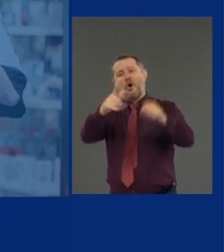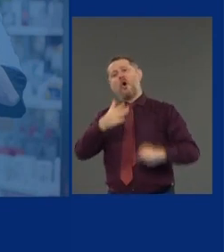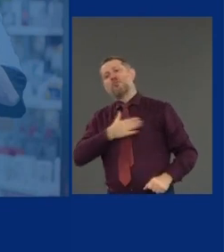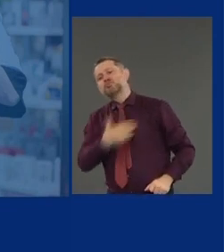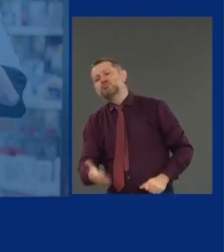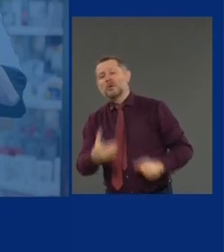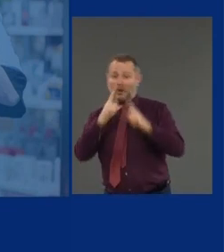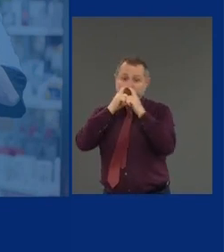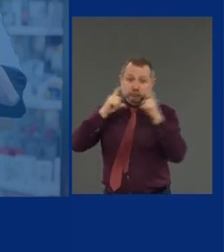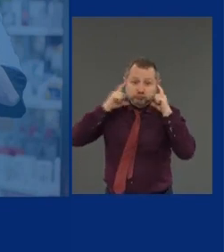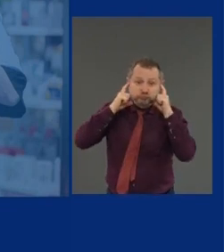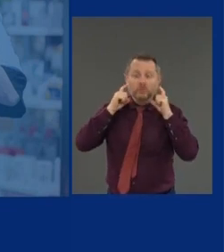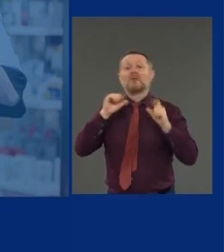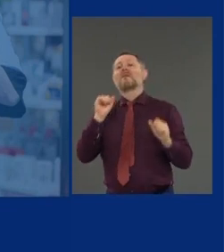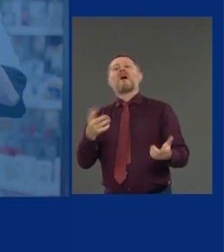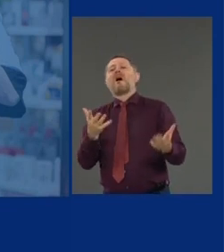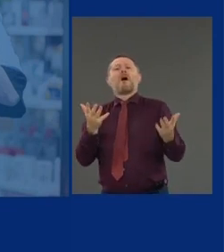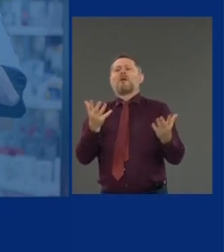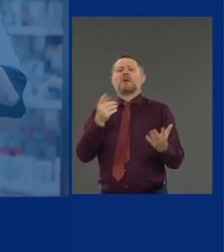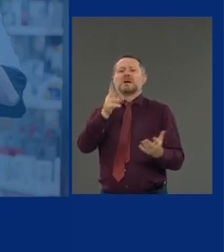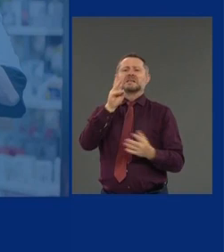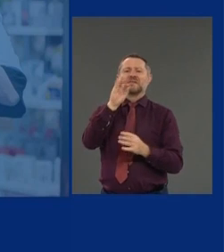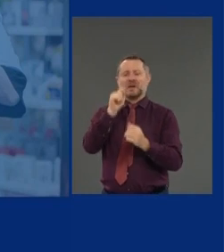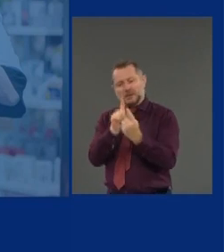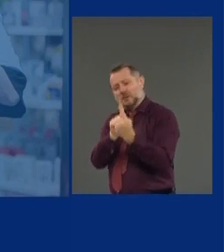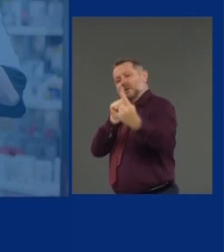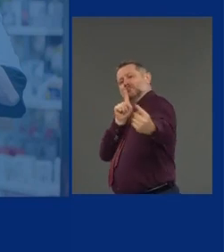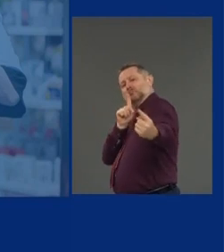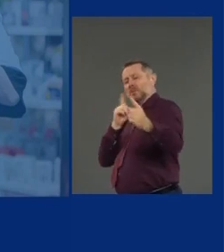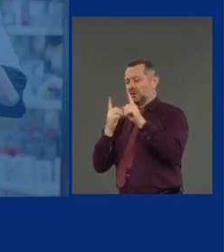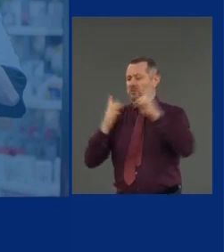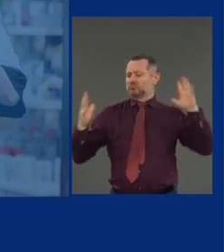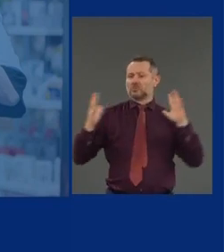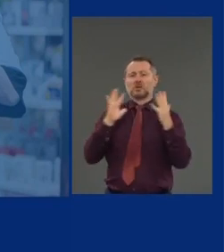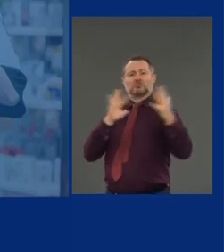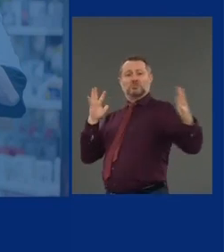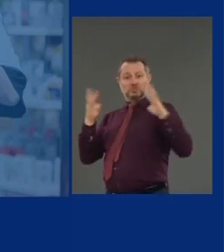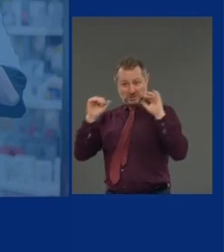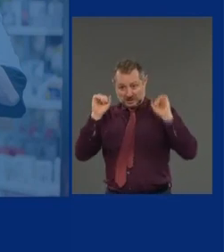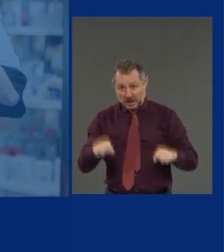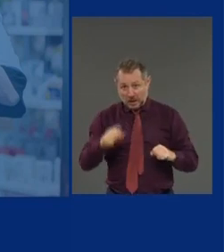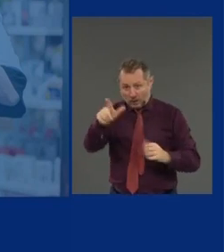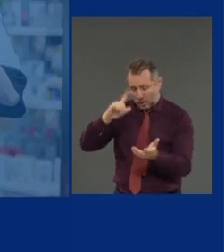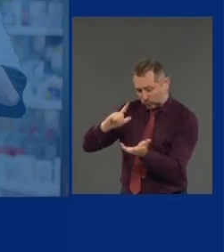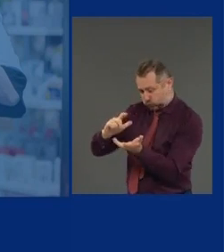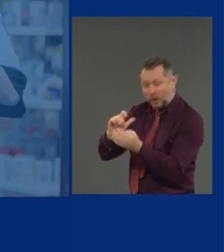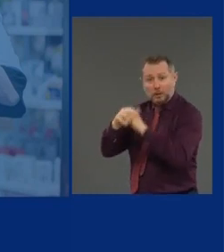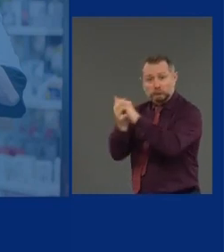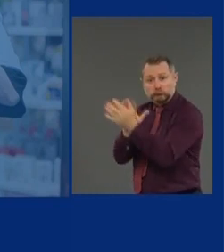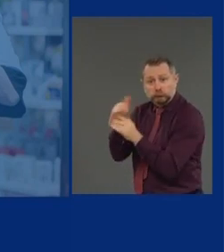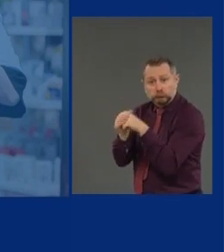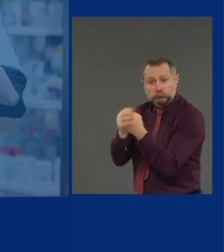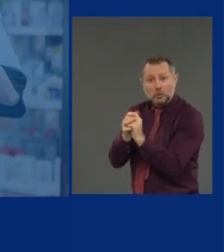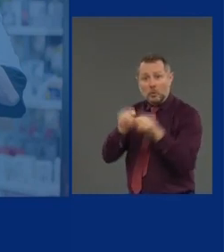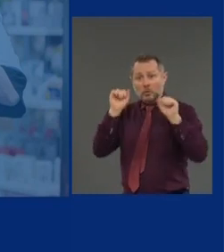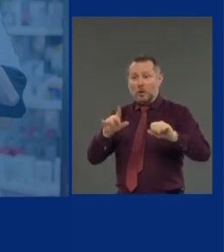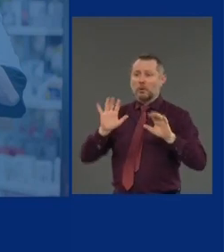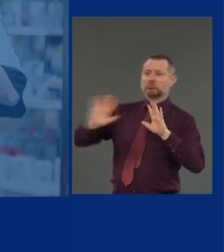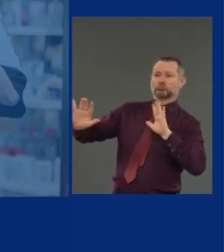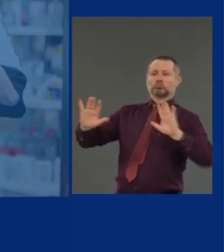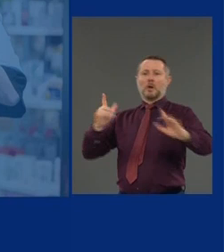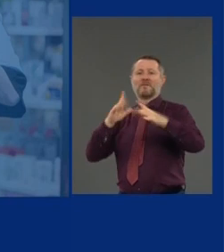socially distance? Can they actually use hand sanitizer? Can they stay away from large gatherings? If they can,